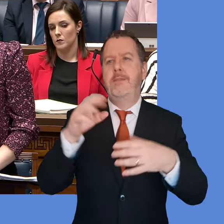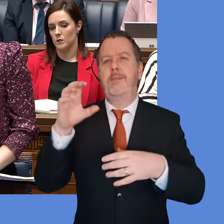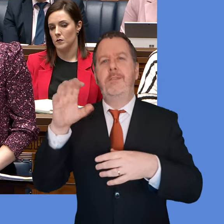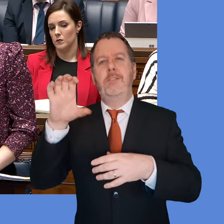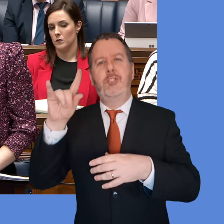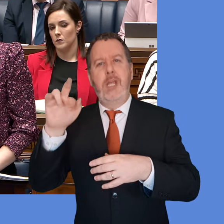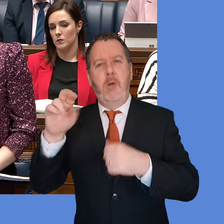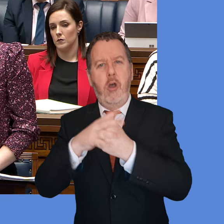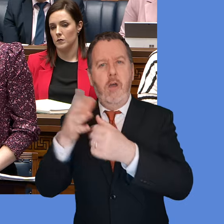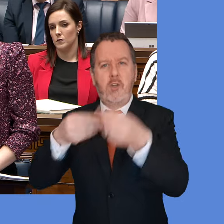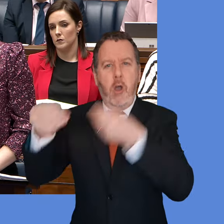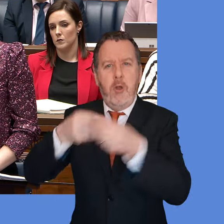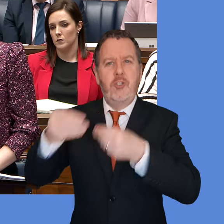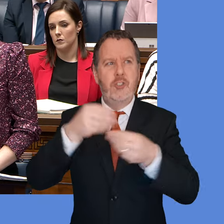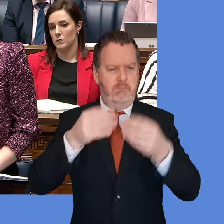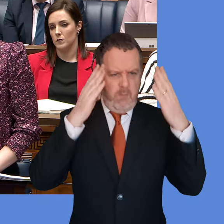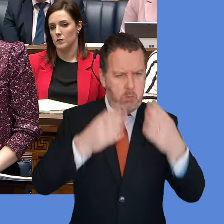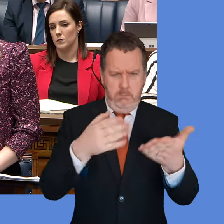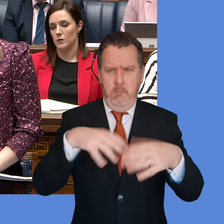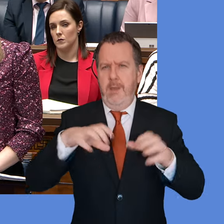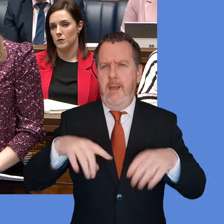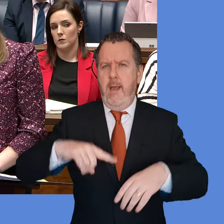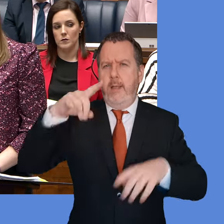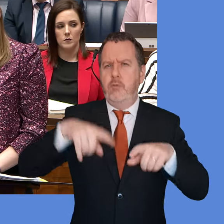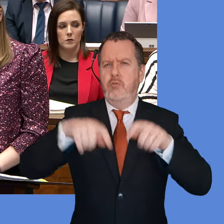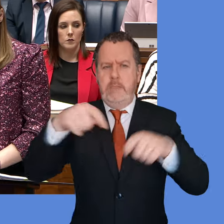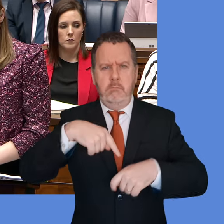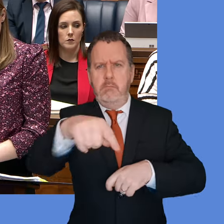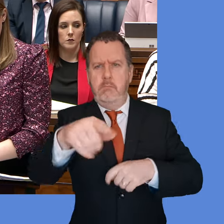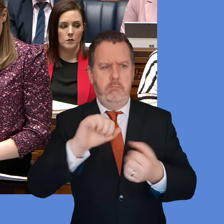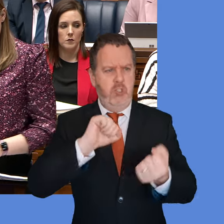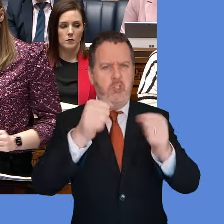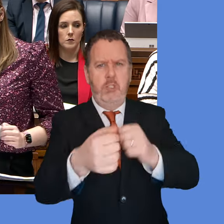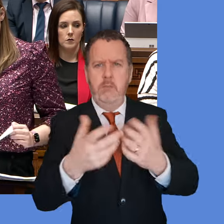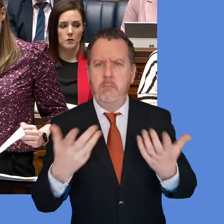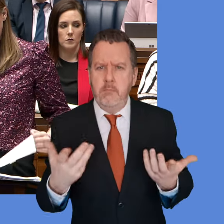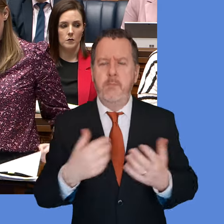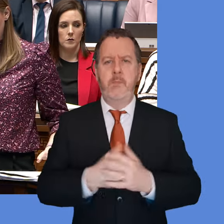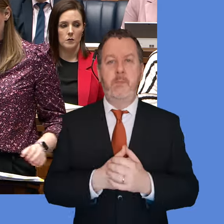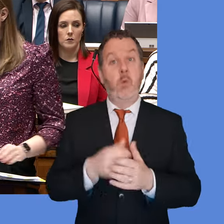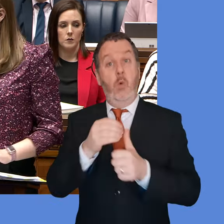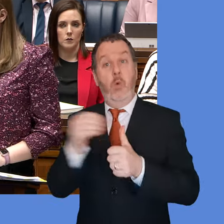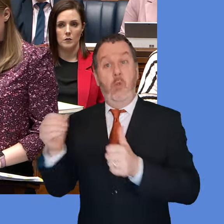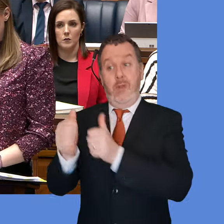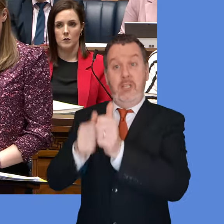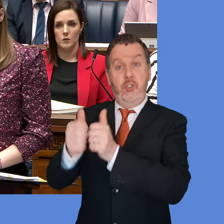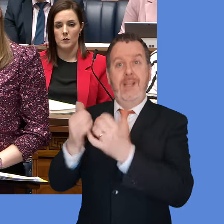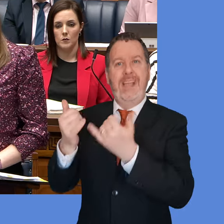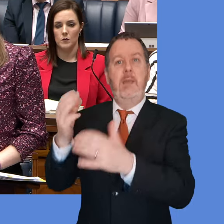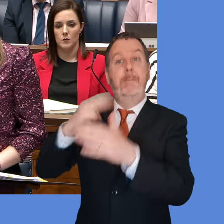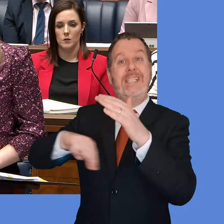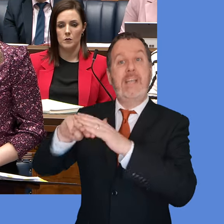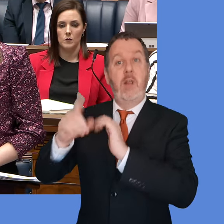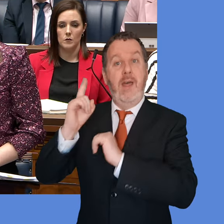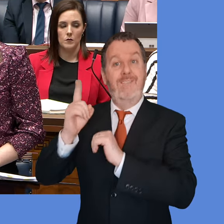and local councils to look at the issues affecting High Street and their changing use. Other action has been taken in parallel. For example, the Ministerial